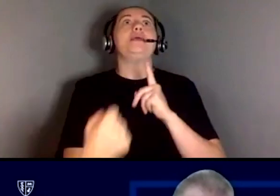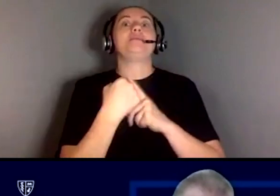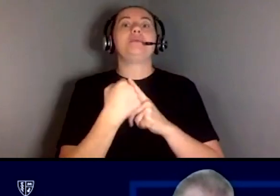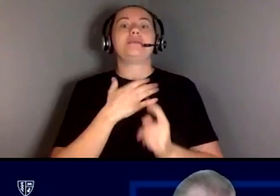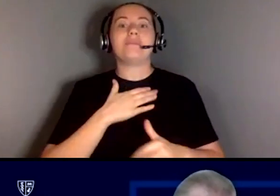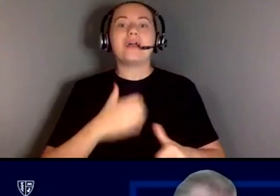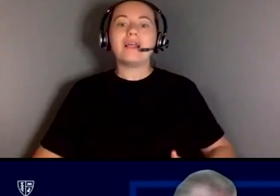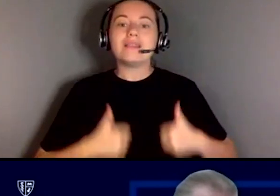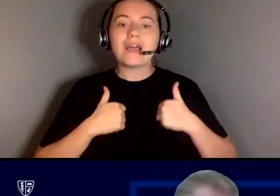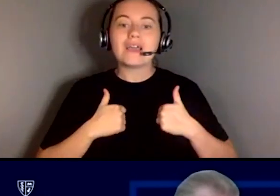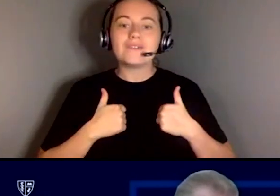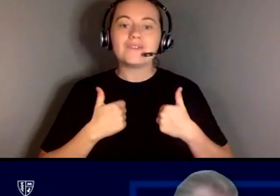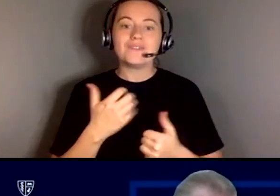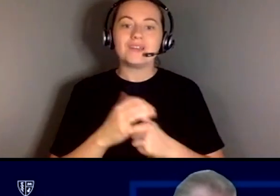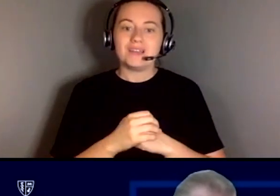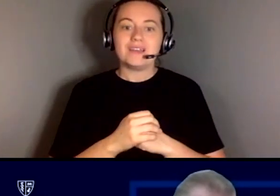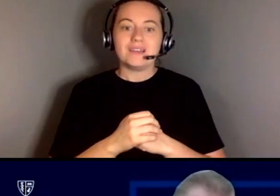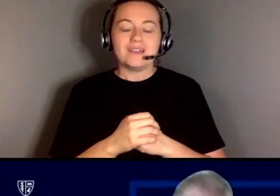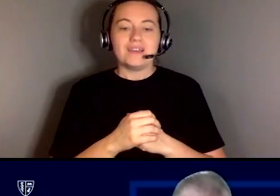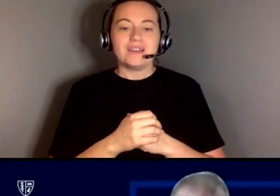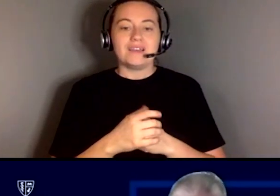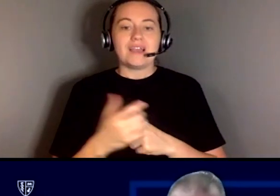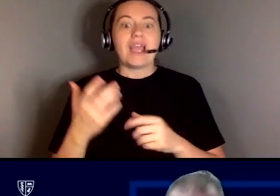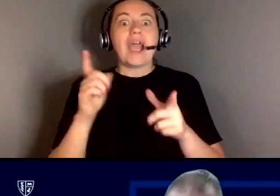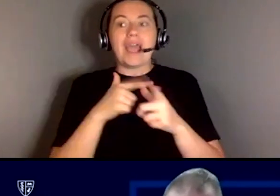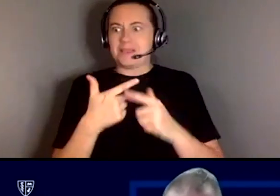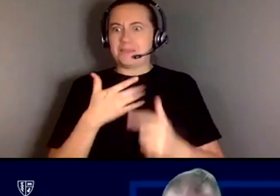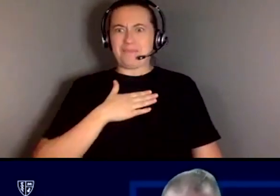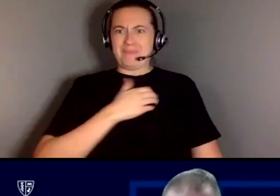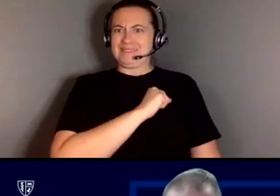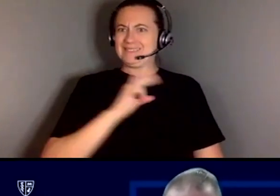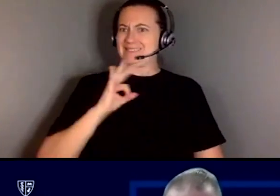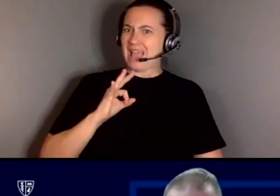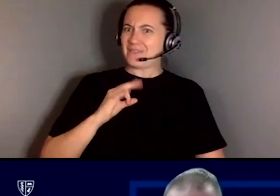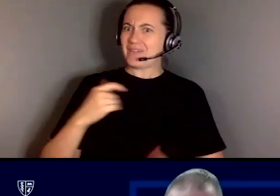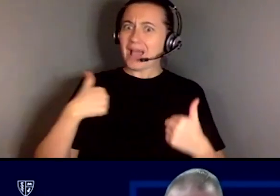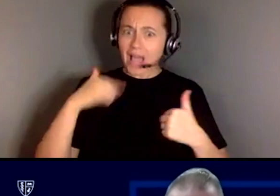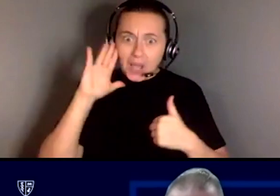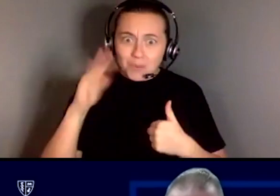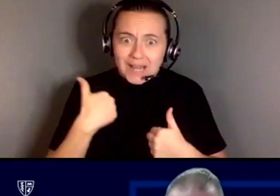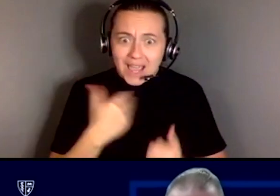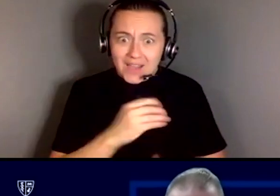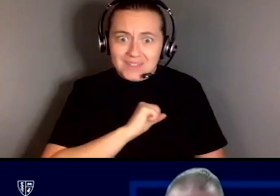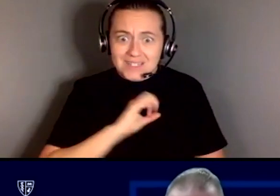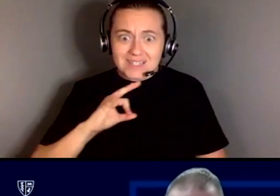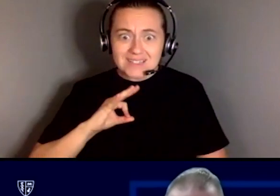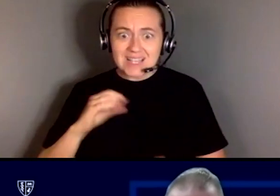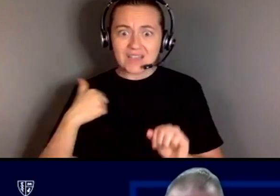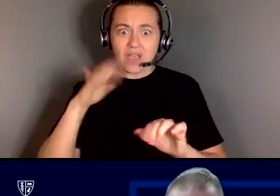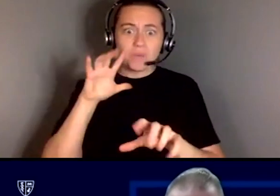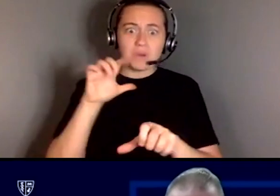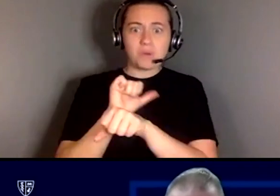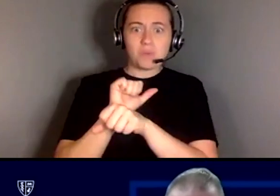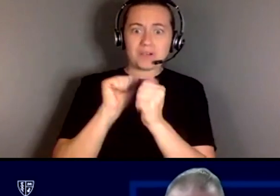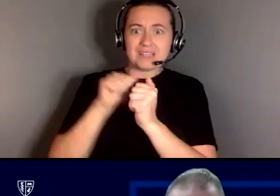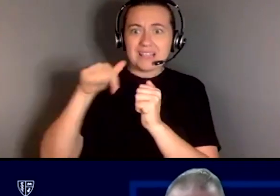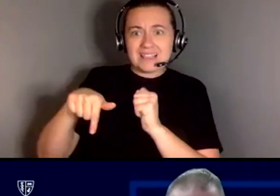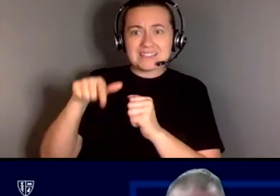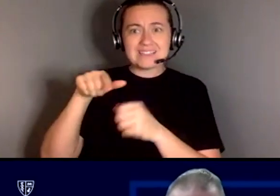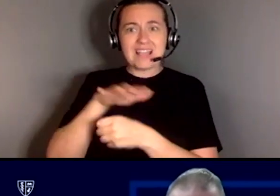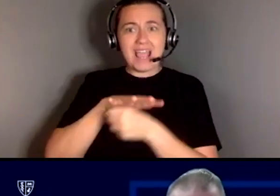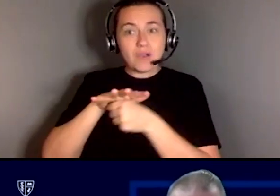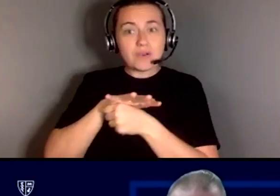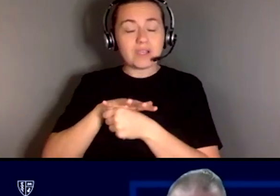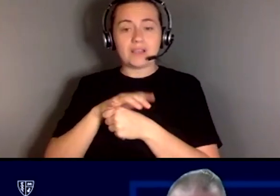of my staff that I would have a staff that I would be working in this area and you know working albeit